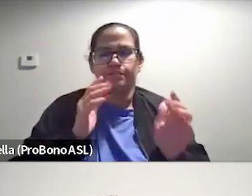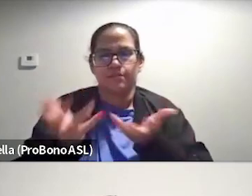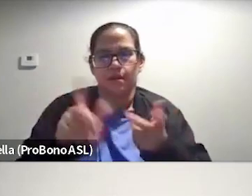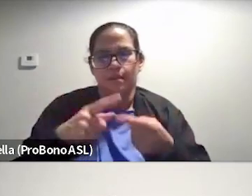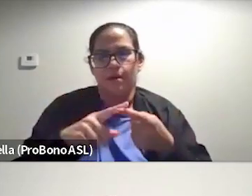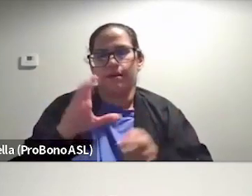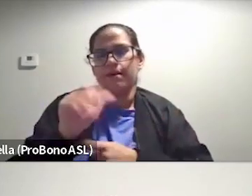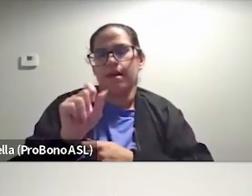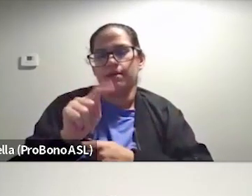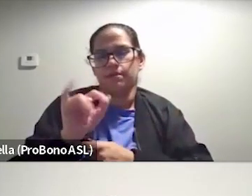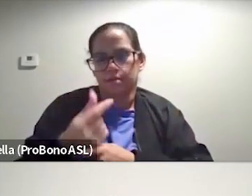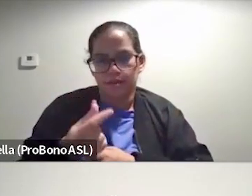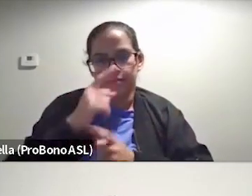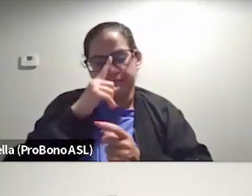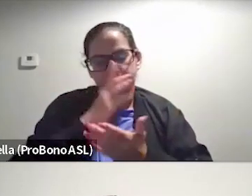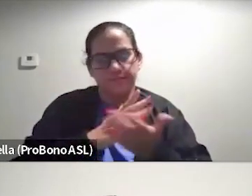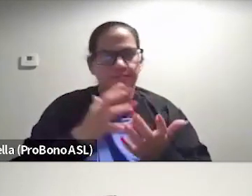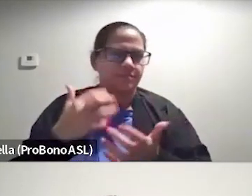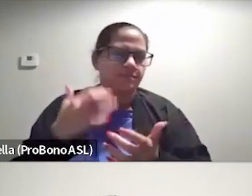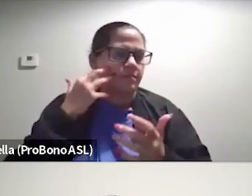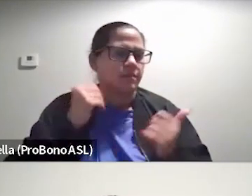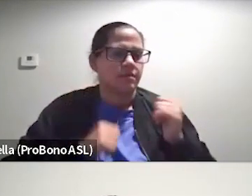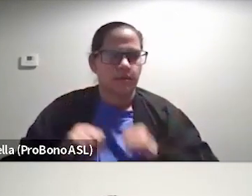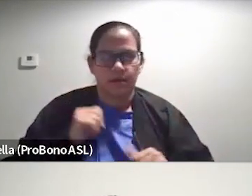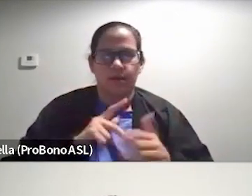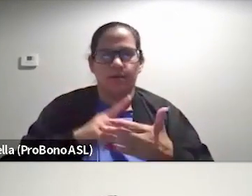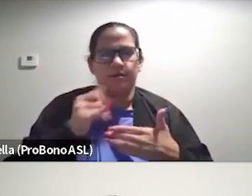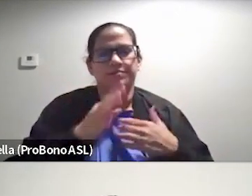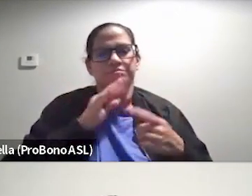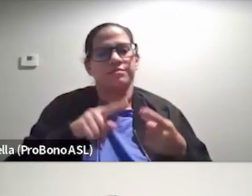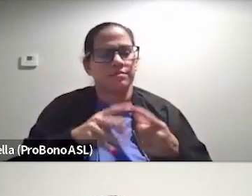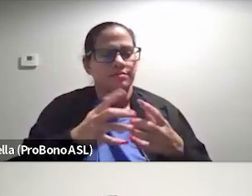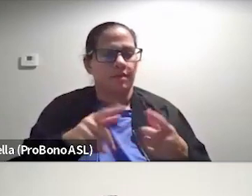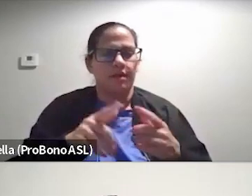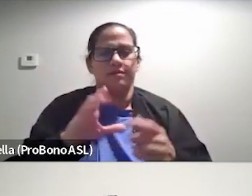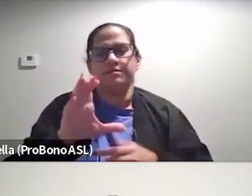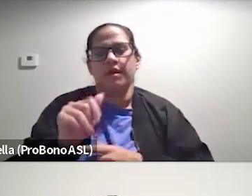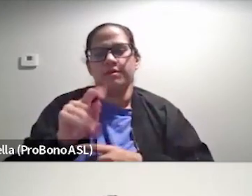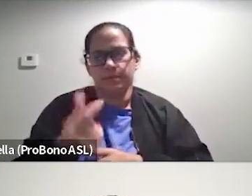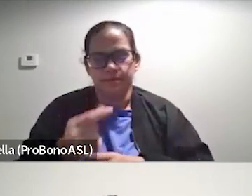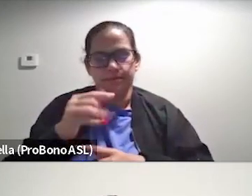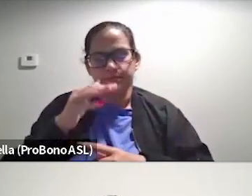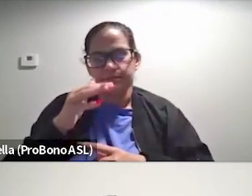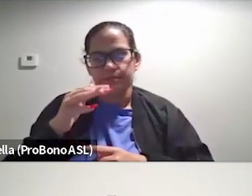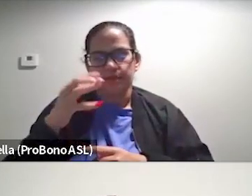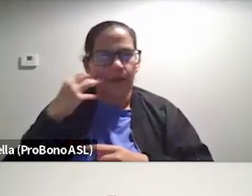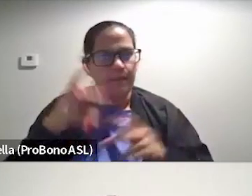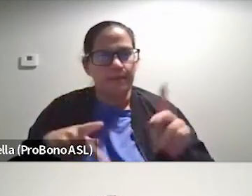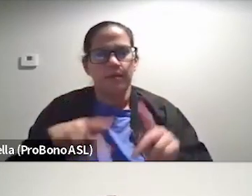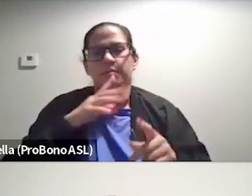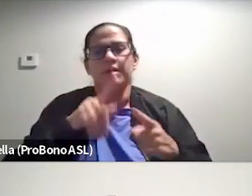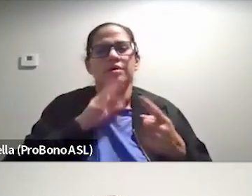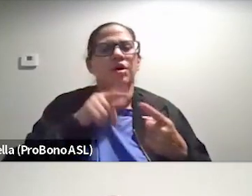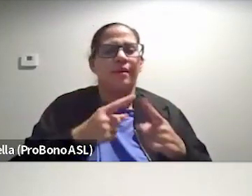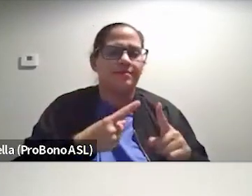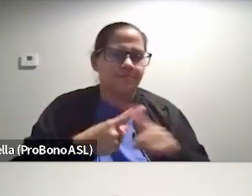there's some fat, um, theater projects that are talking a lot about the casting of fat people, but I have not heard them talk as much about the intersection